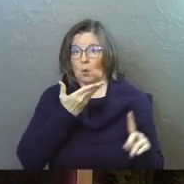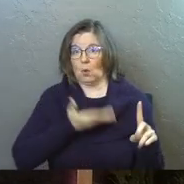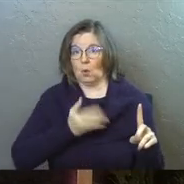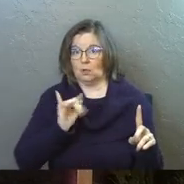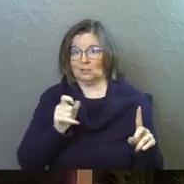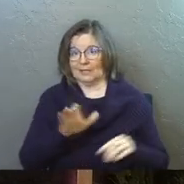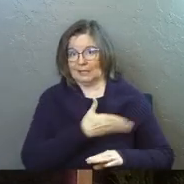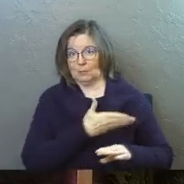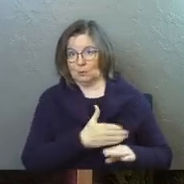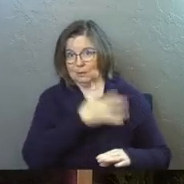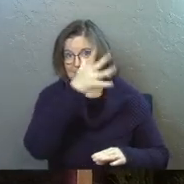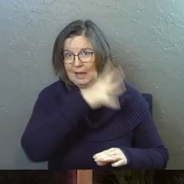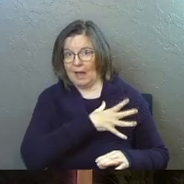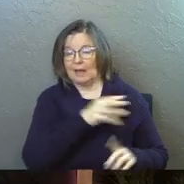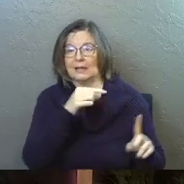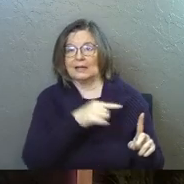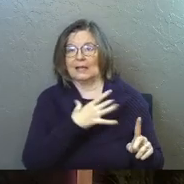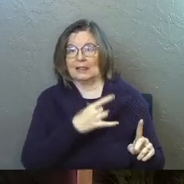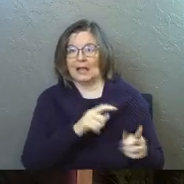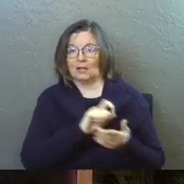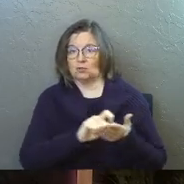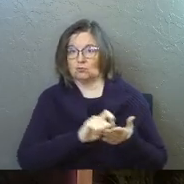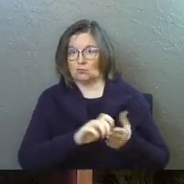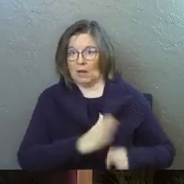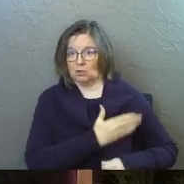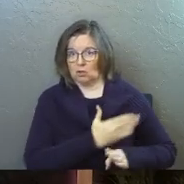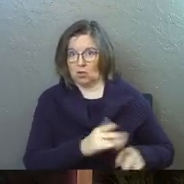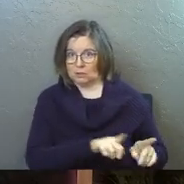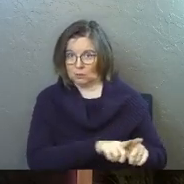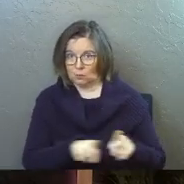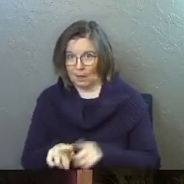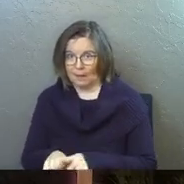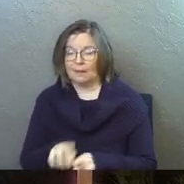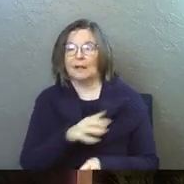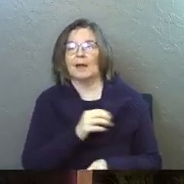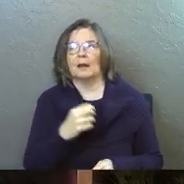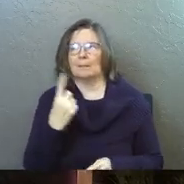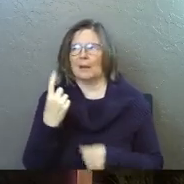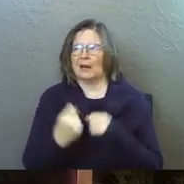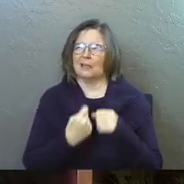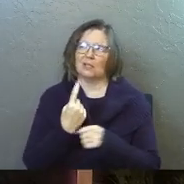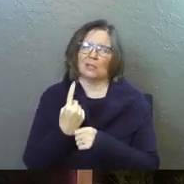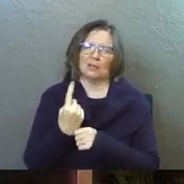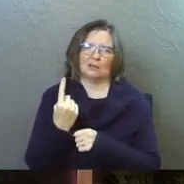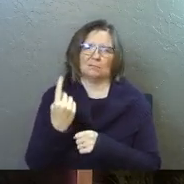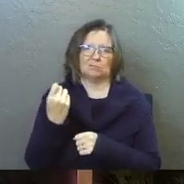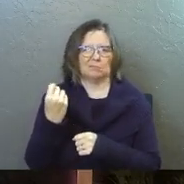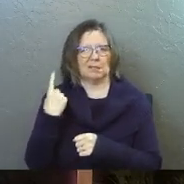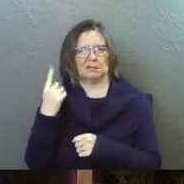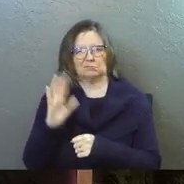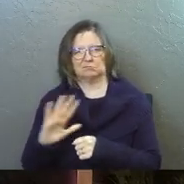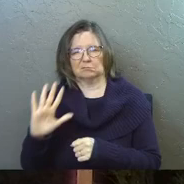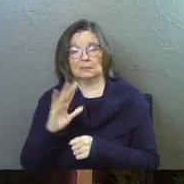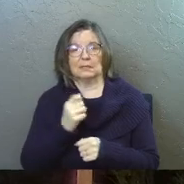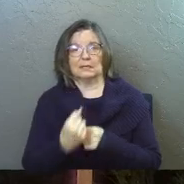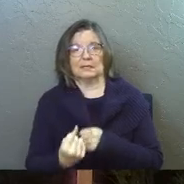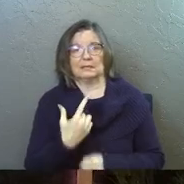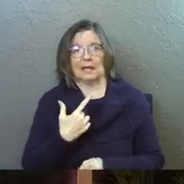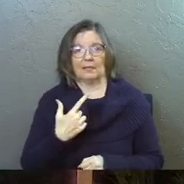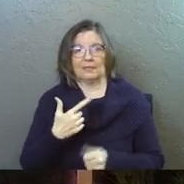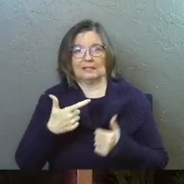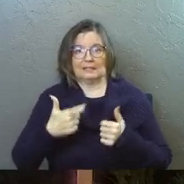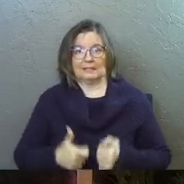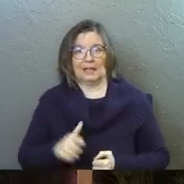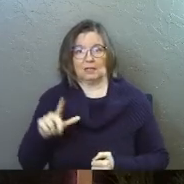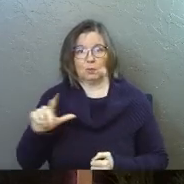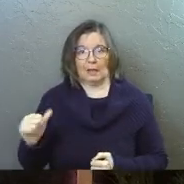Jake, he's a musical guy and he likes to write songs as well. And, um, about a year or so ago, um, he sent this random